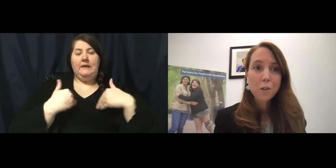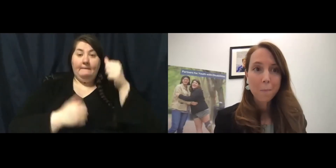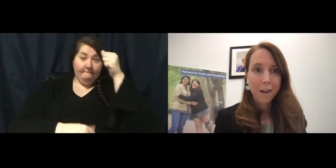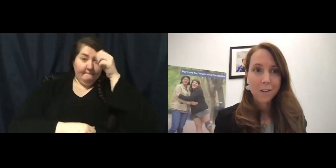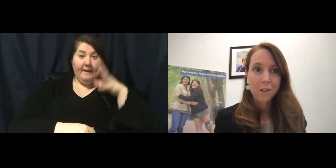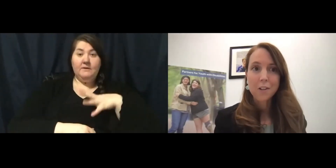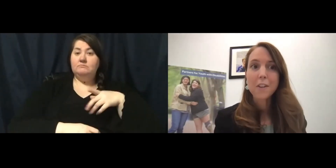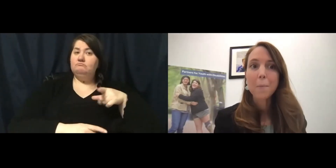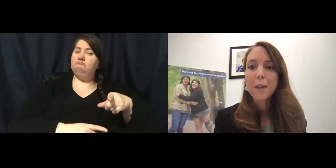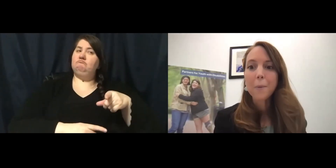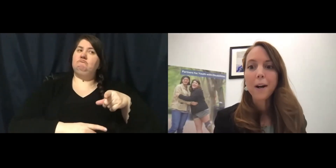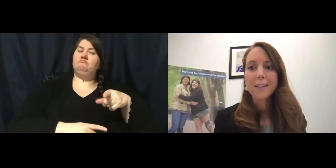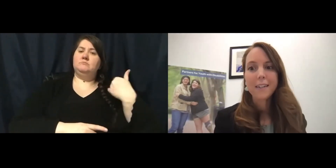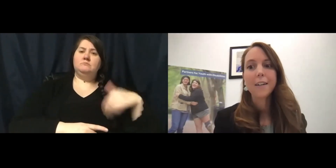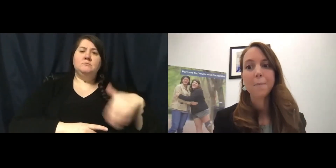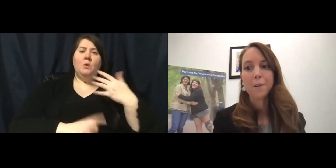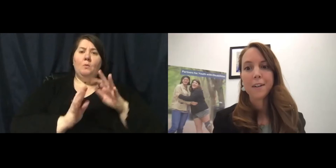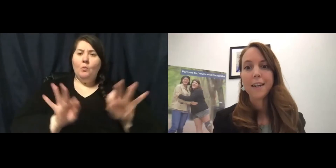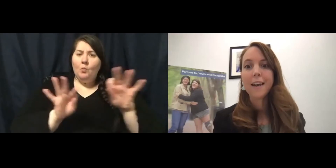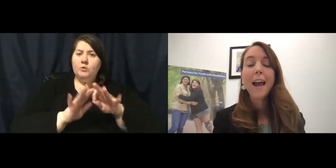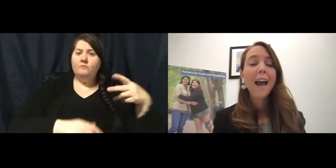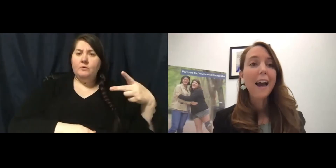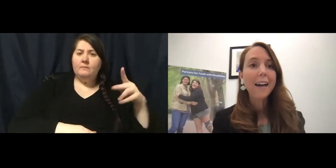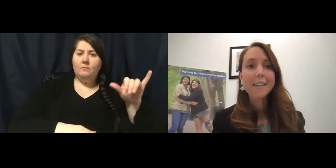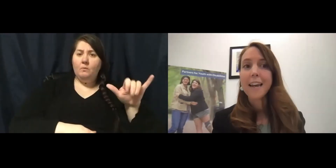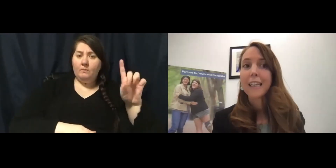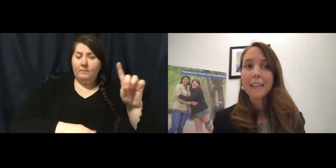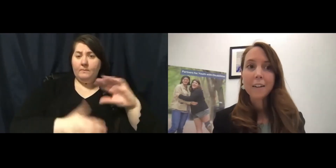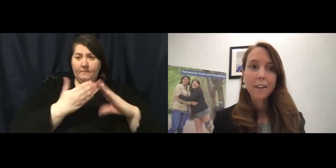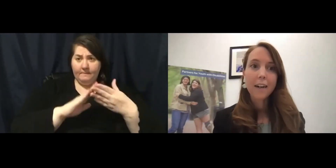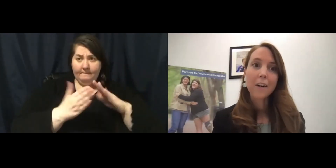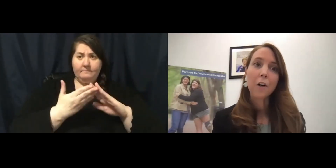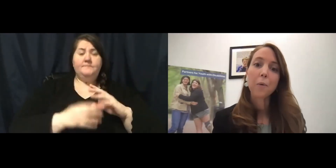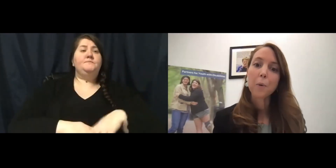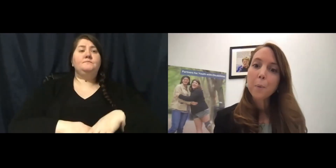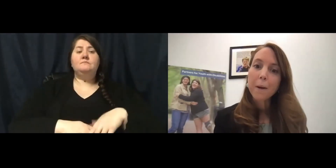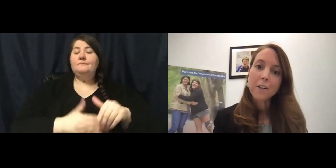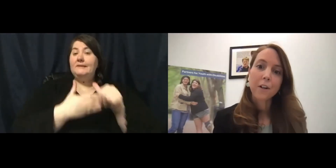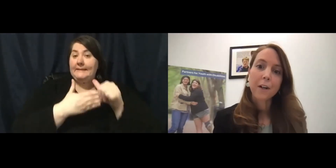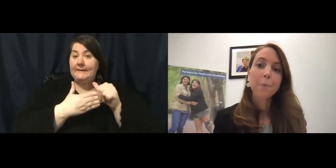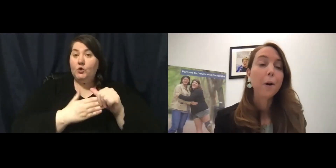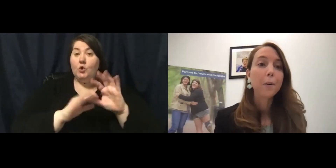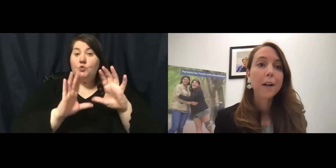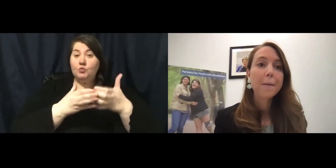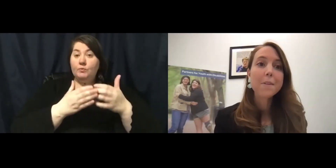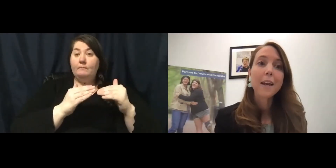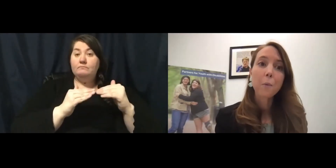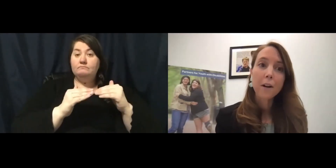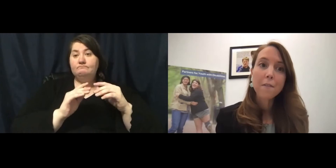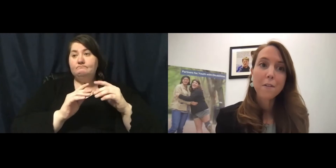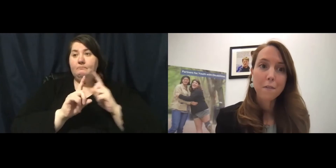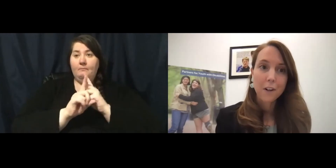instrumental to the PYD community as a leader in our group mentoring programs